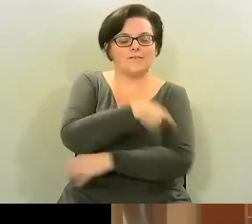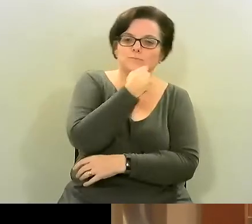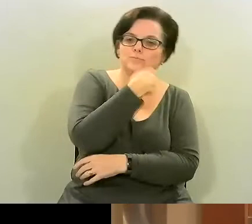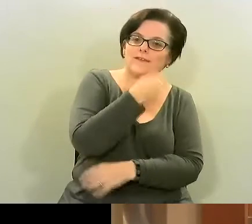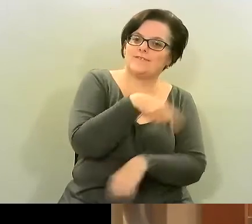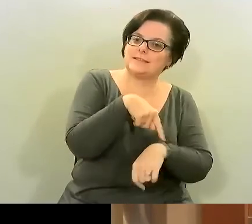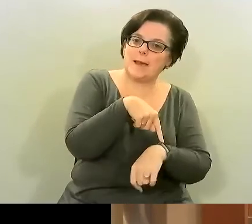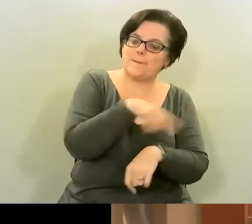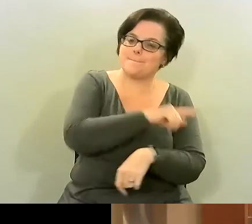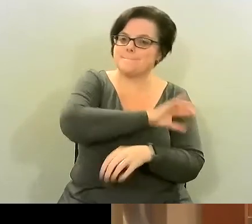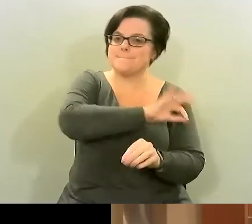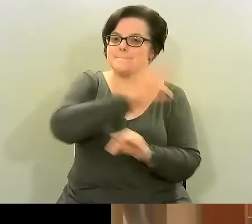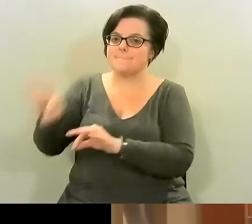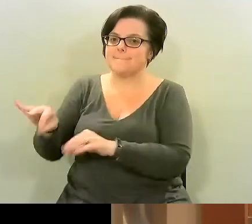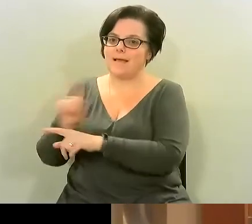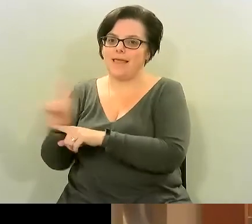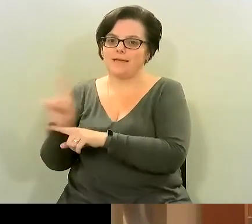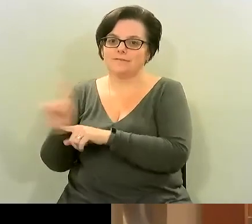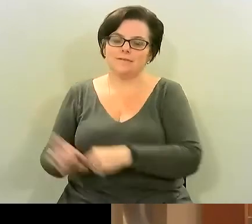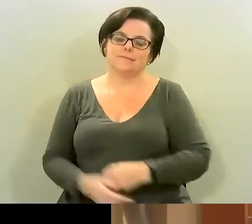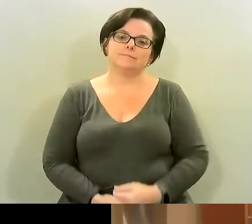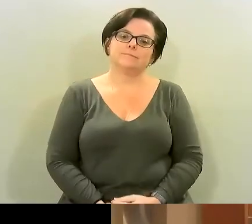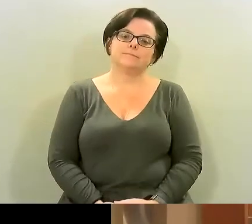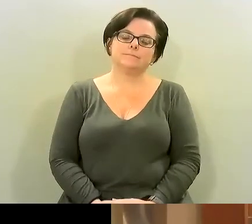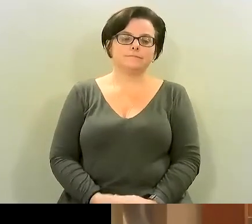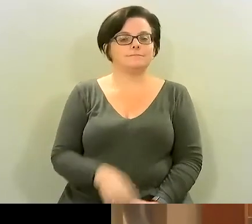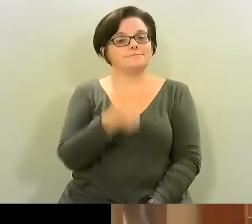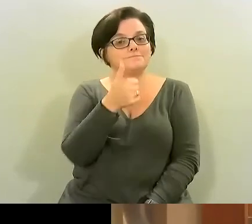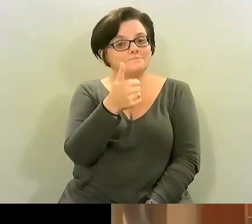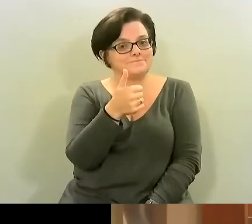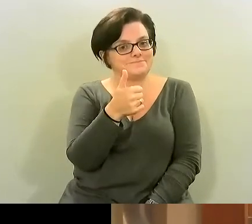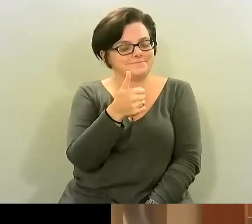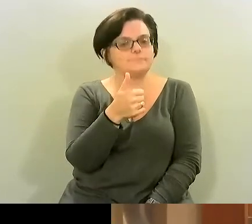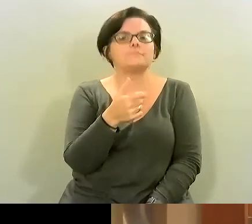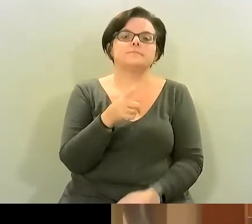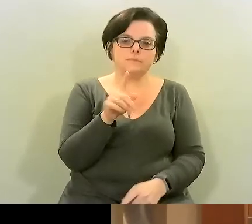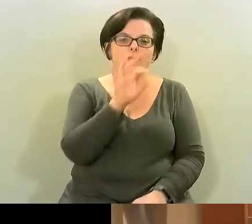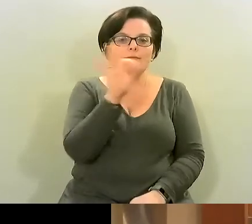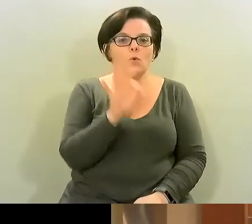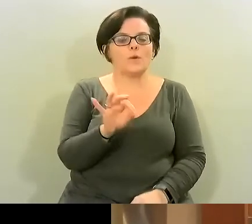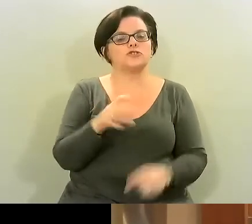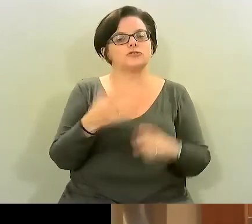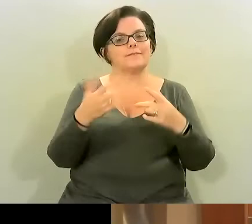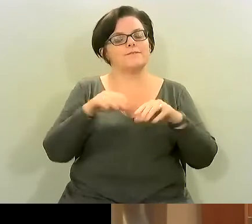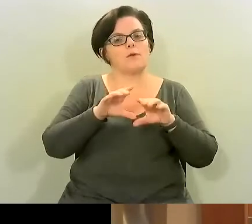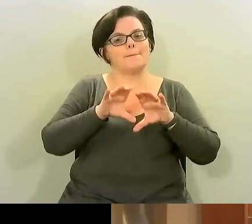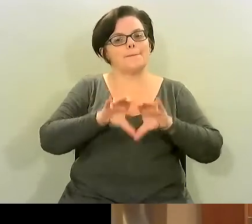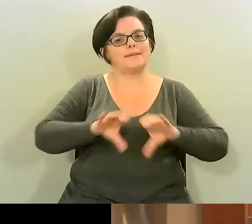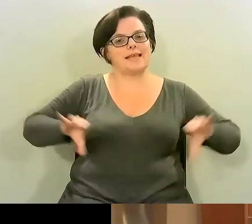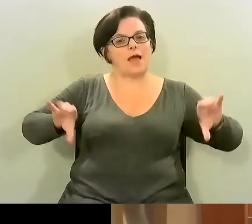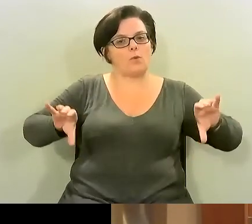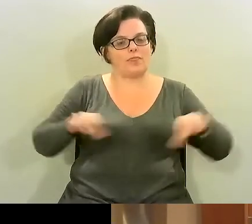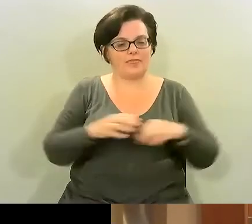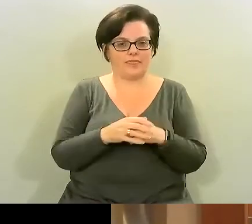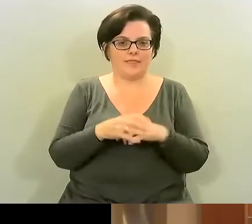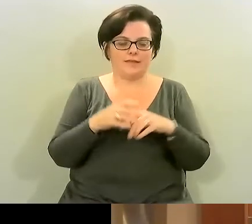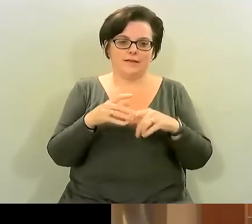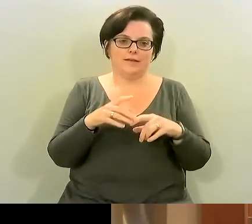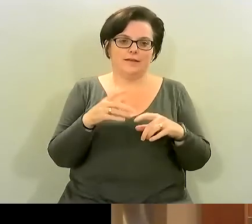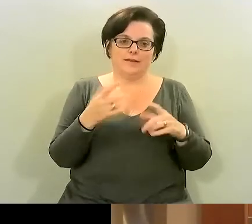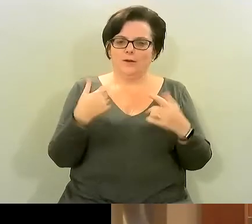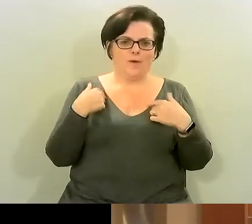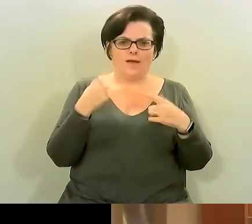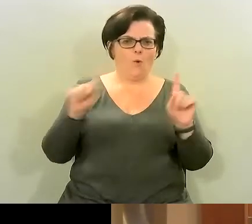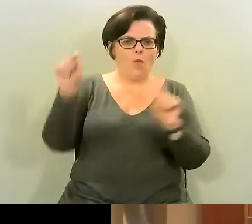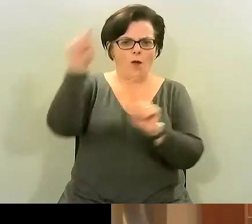a good trick that i like to suggest great and we've got paul from the south coast god this is we're so international and national